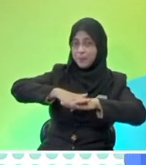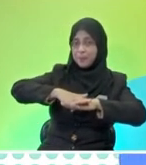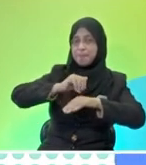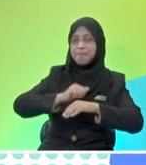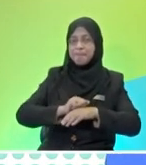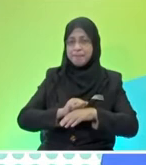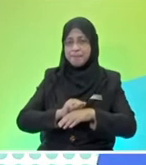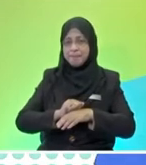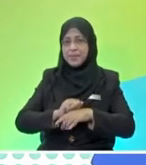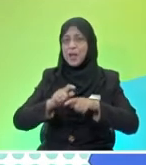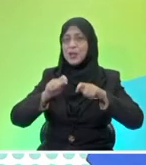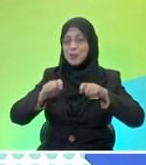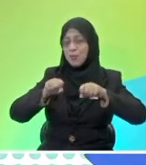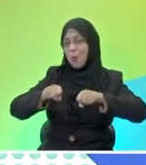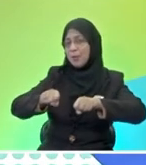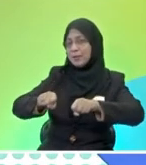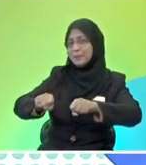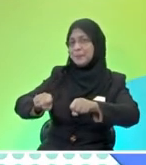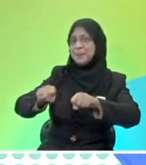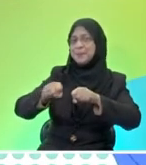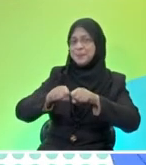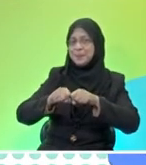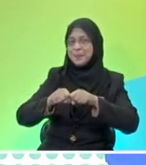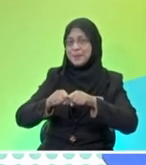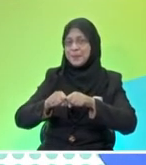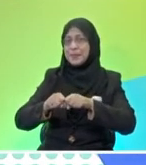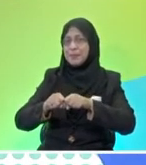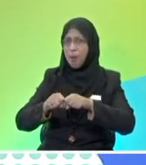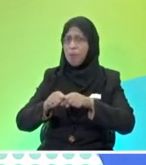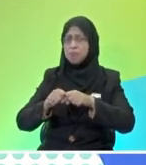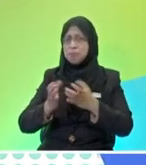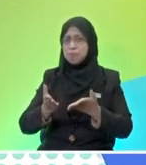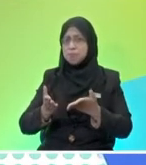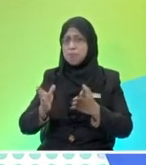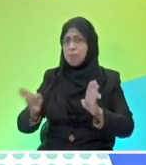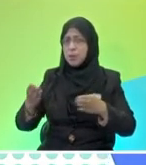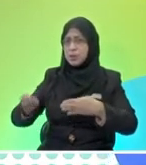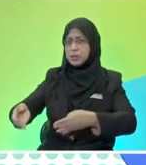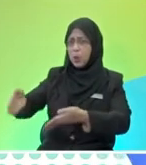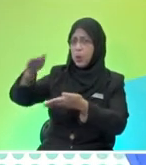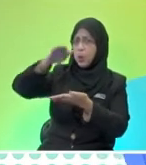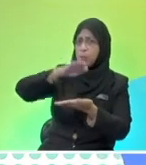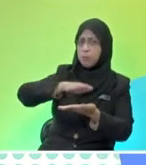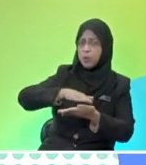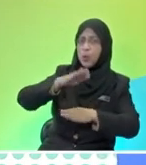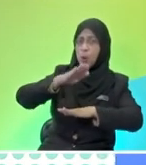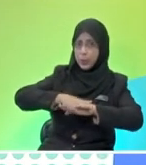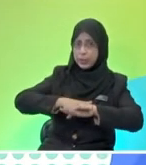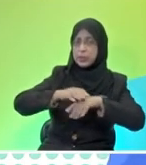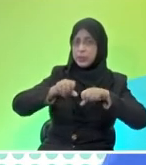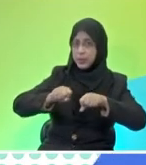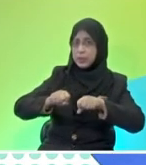in the trolley so i'm supposed to put the boxes on the trolley yes that's what she's suggesting